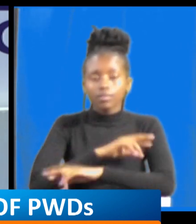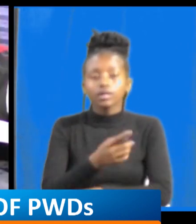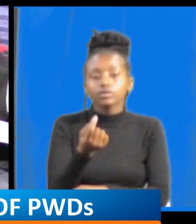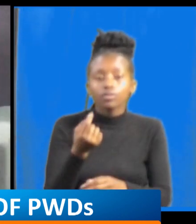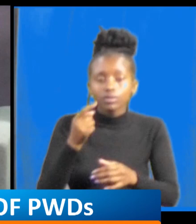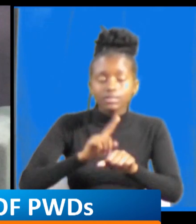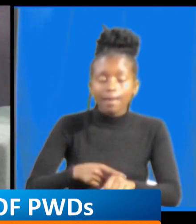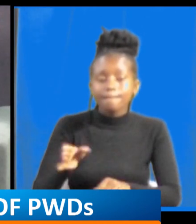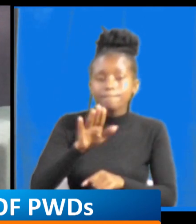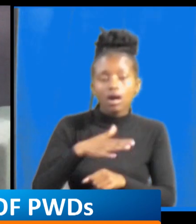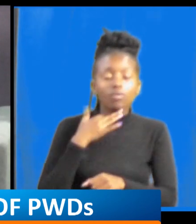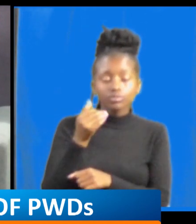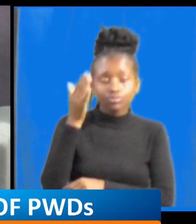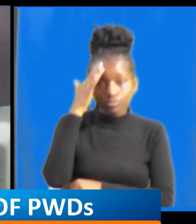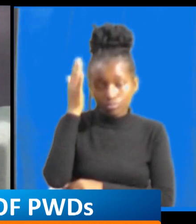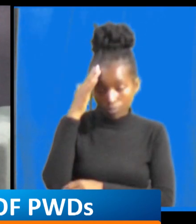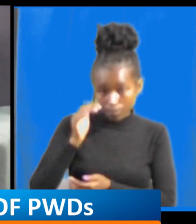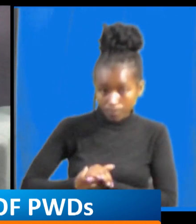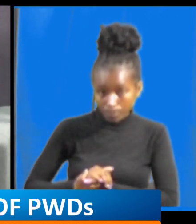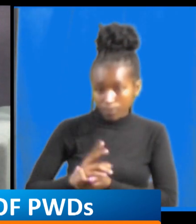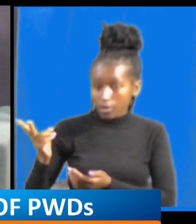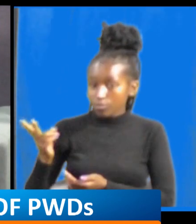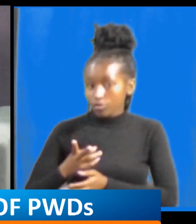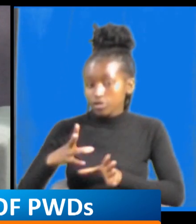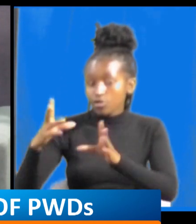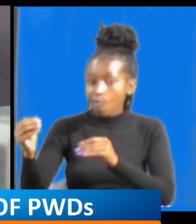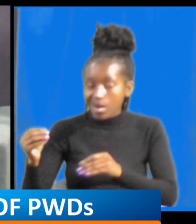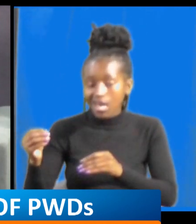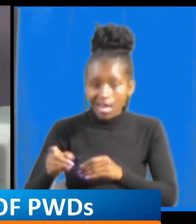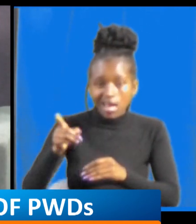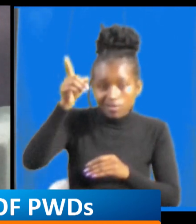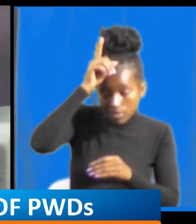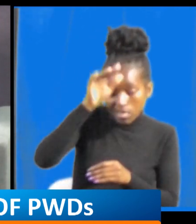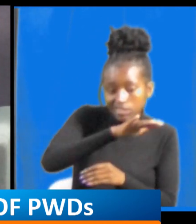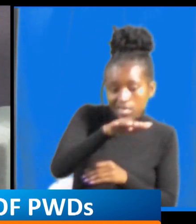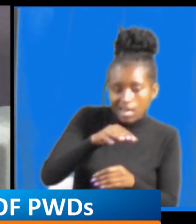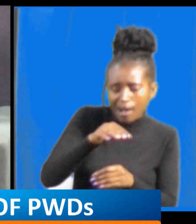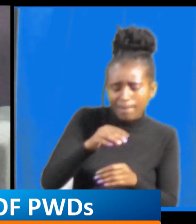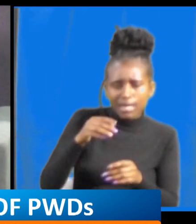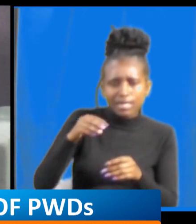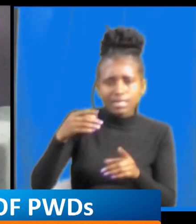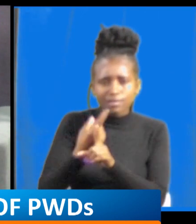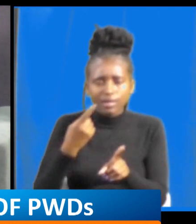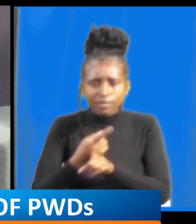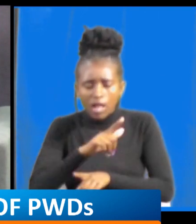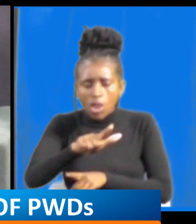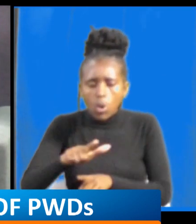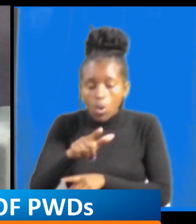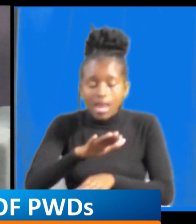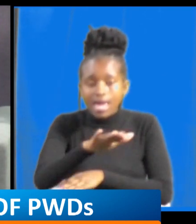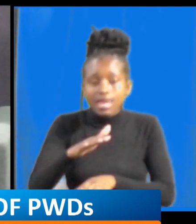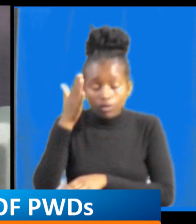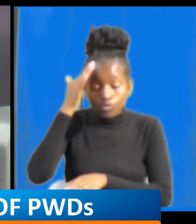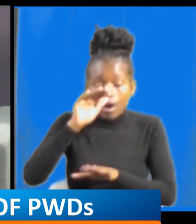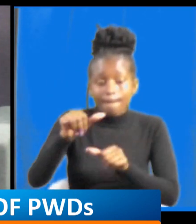really want to know you know you need to go and find out what's happening how is the inclusive environment going on are